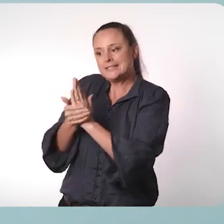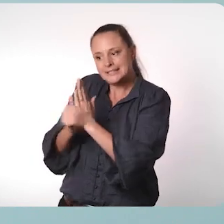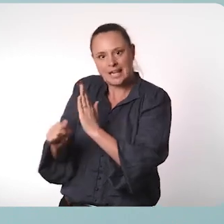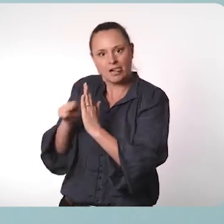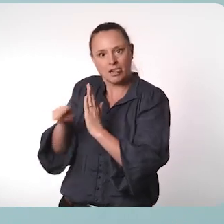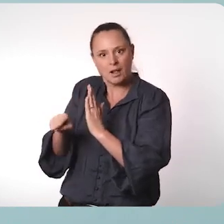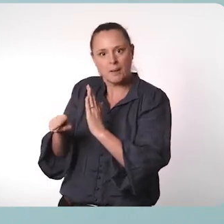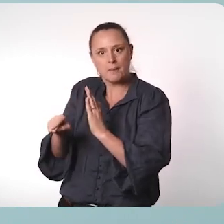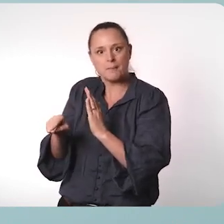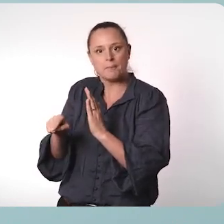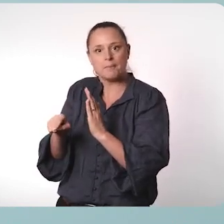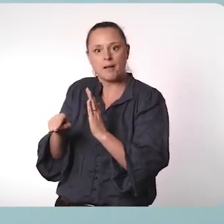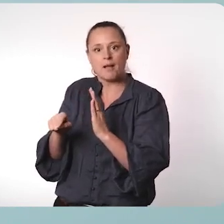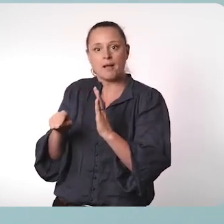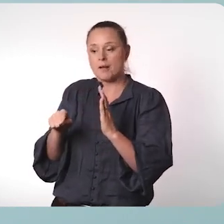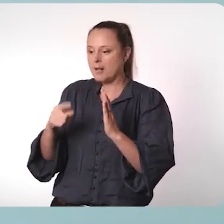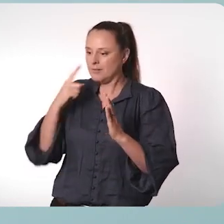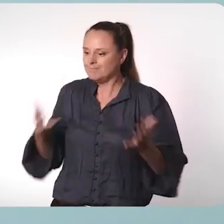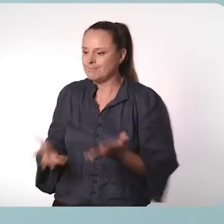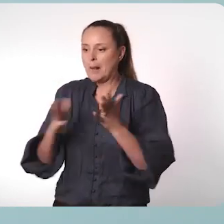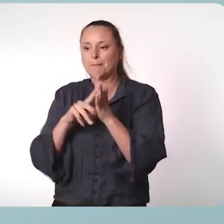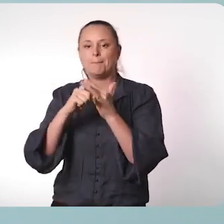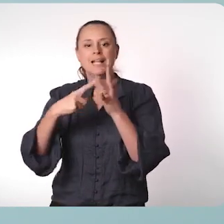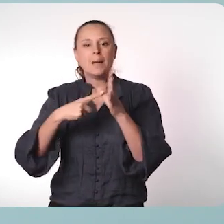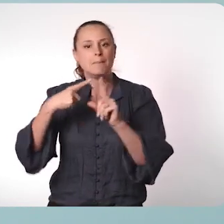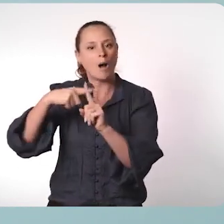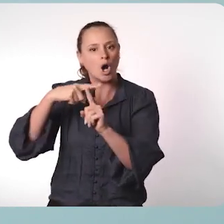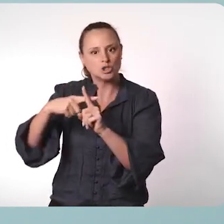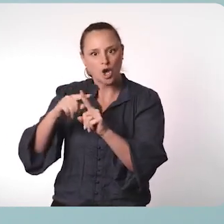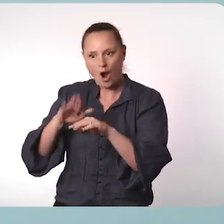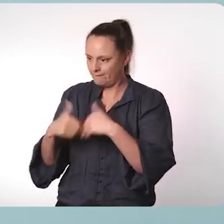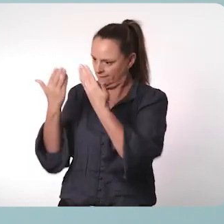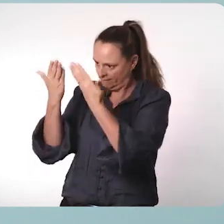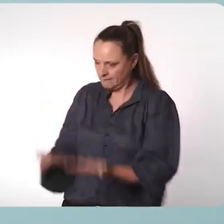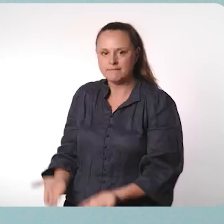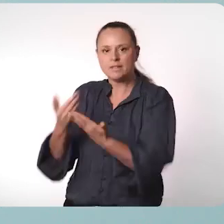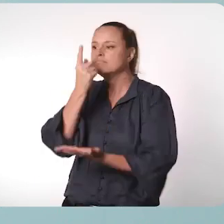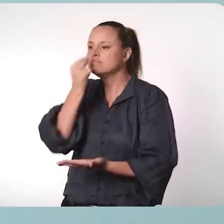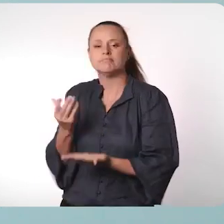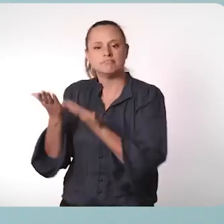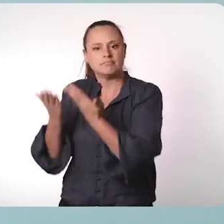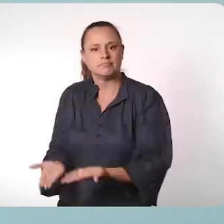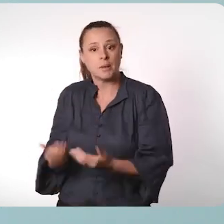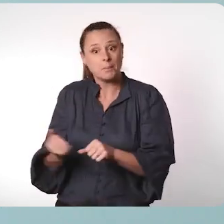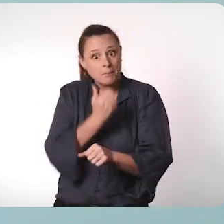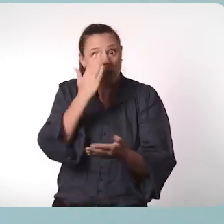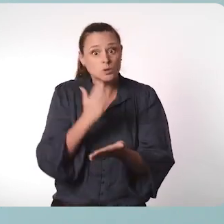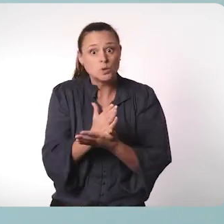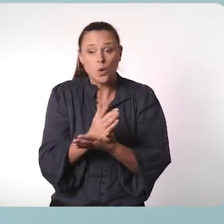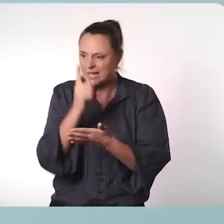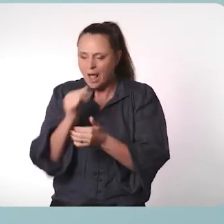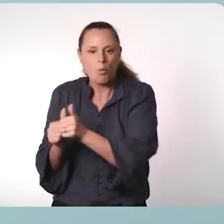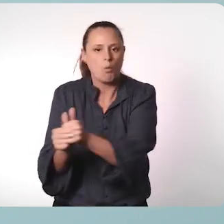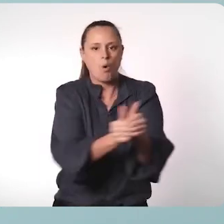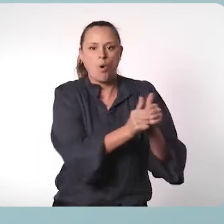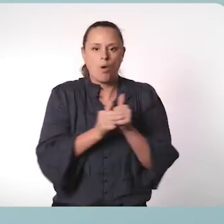the media and workplace and creating inclusive spaces where people with and without disabilities can work together and call out